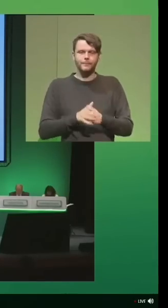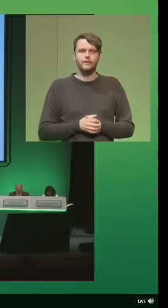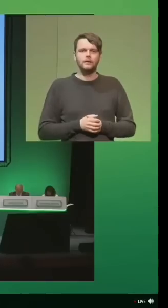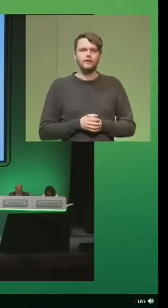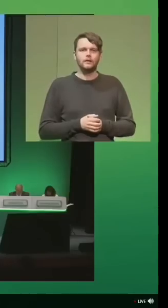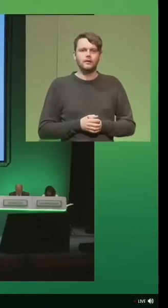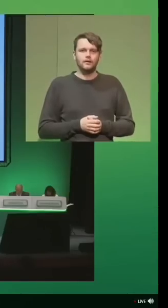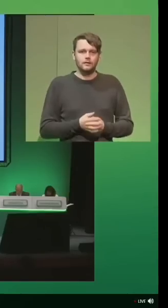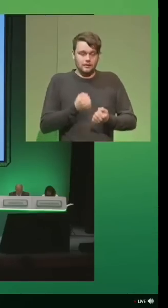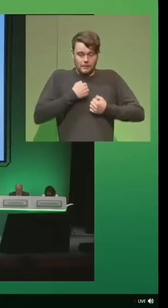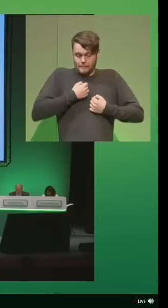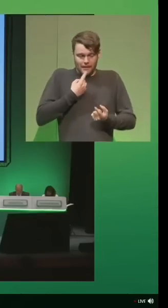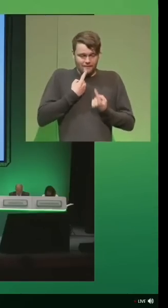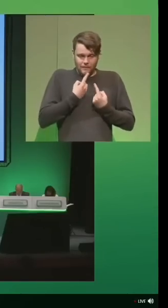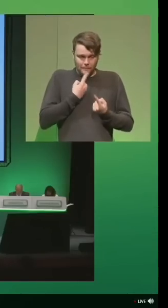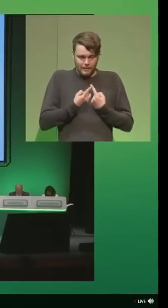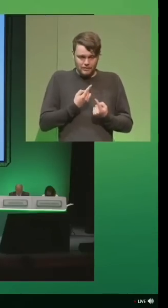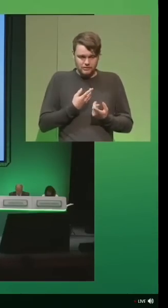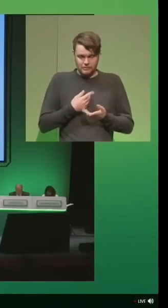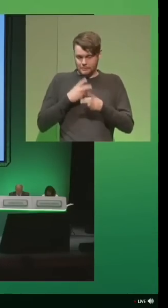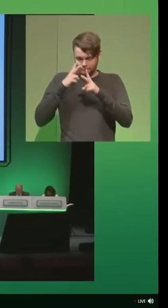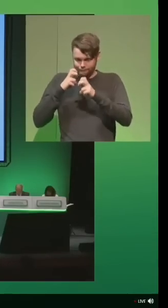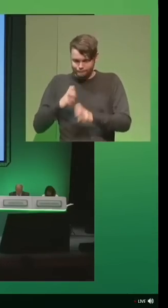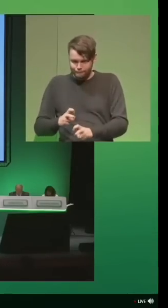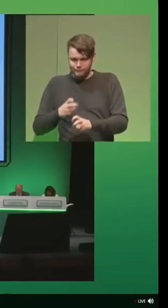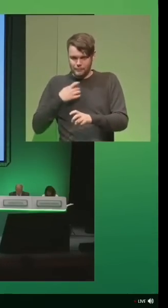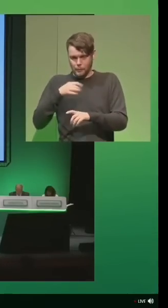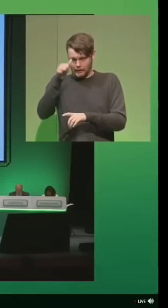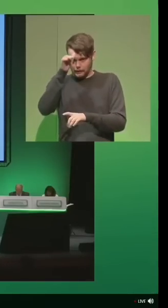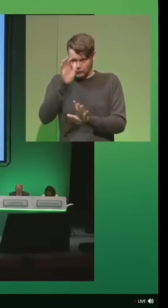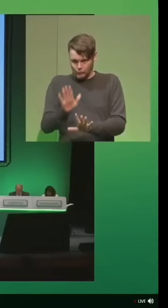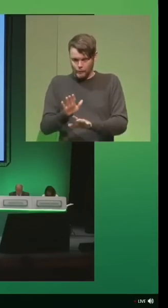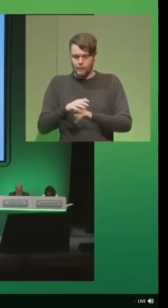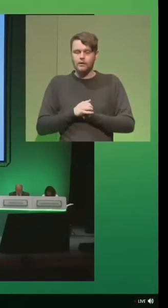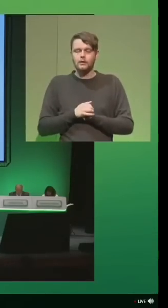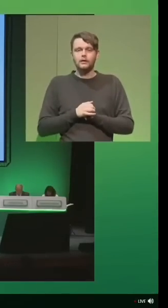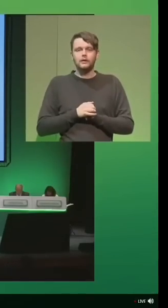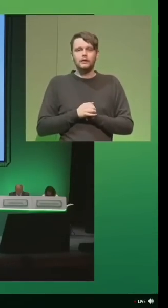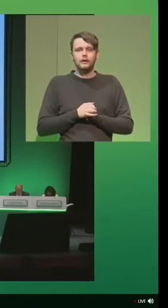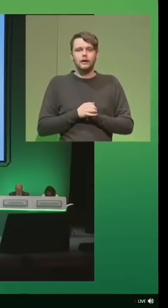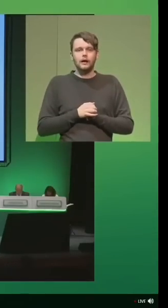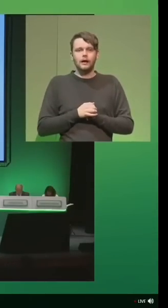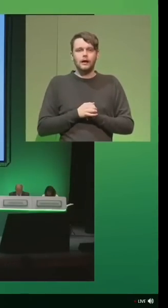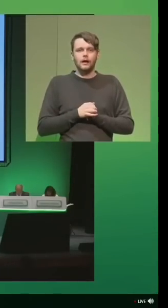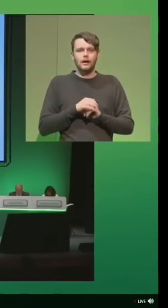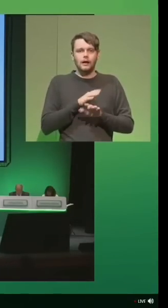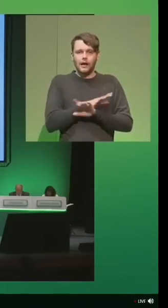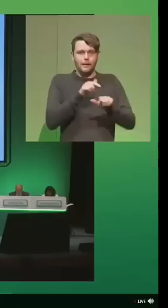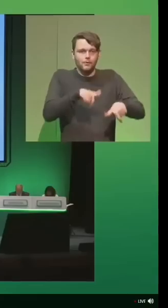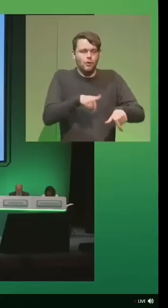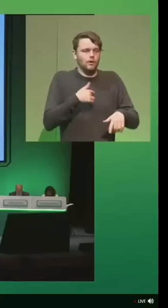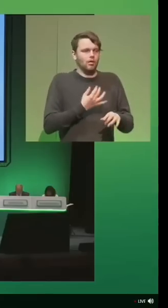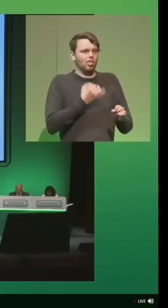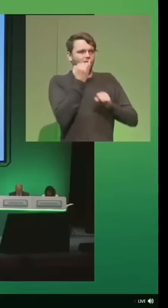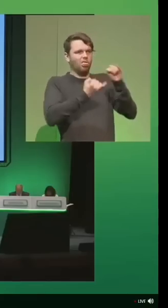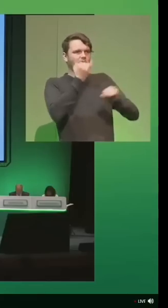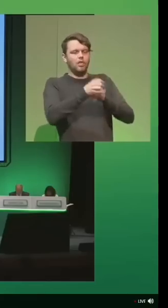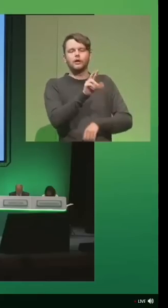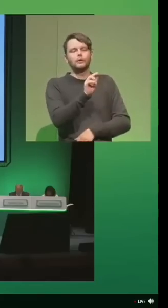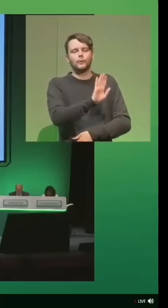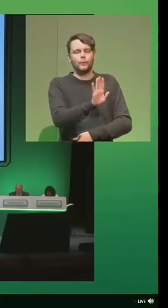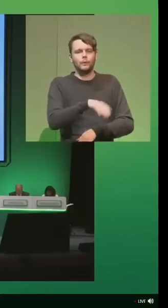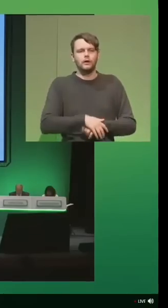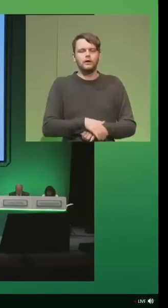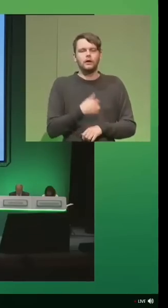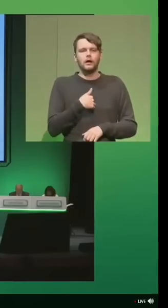This is my information, this is what I've studied, and this is what I know. I'm not here to raise criticism. What I'm here